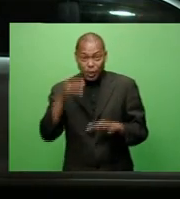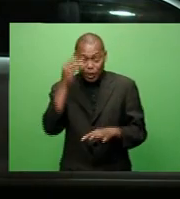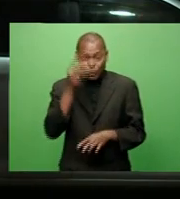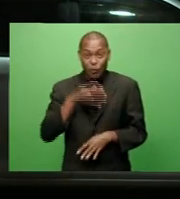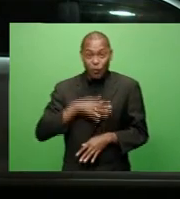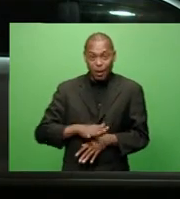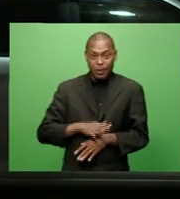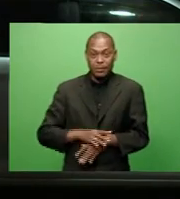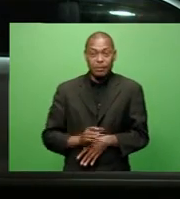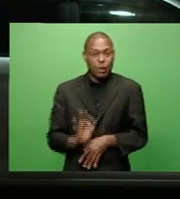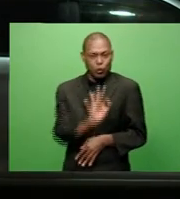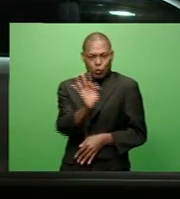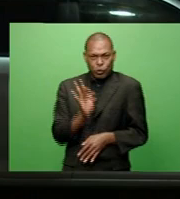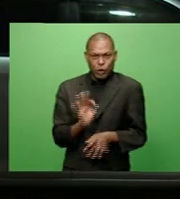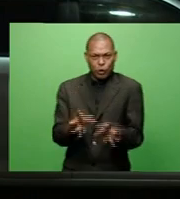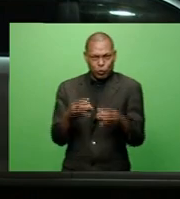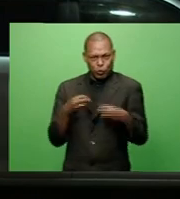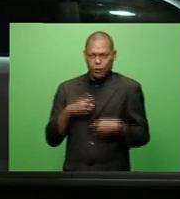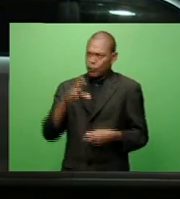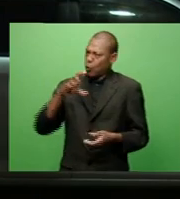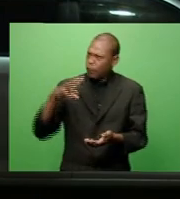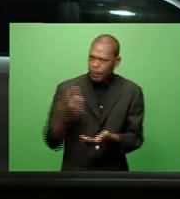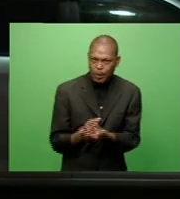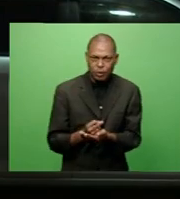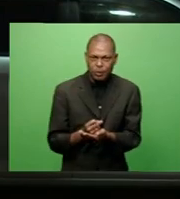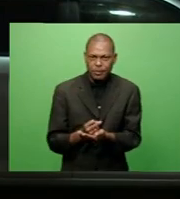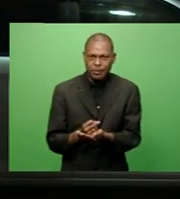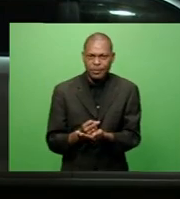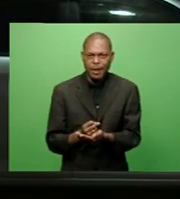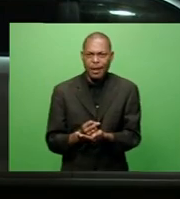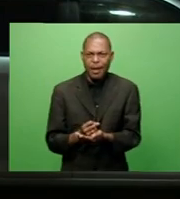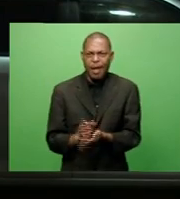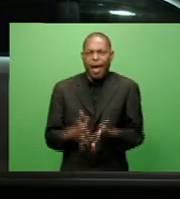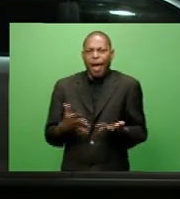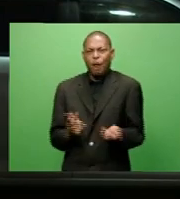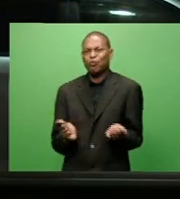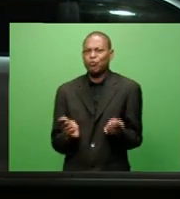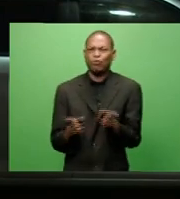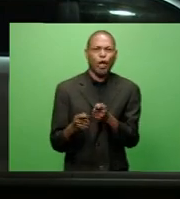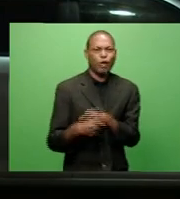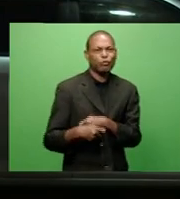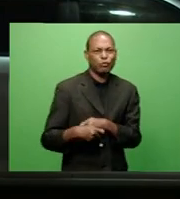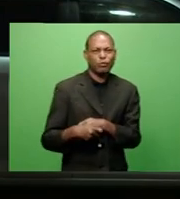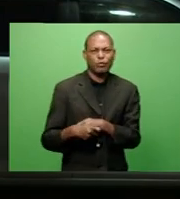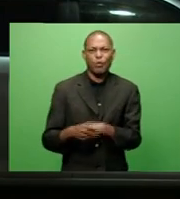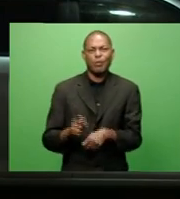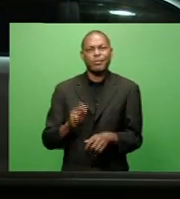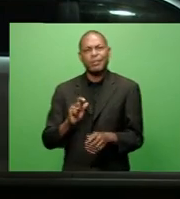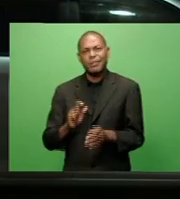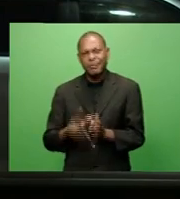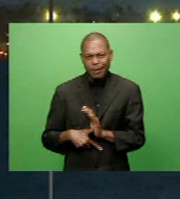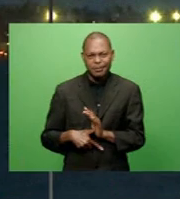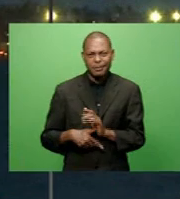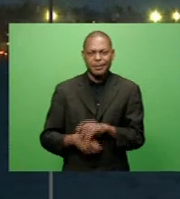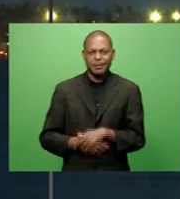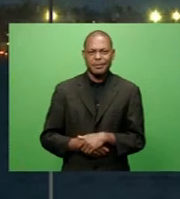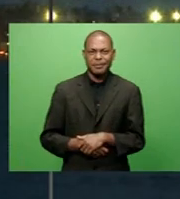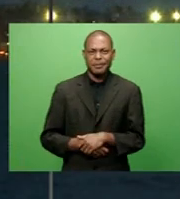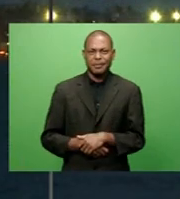have not received any confirmation by the ministry in terms of changes to the system or the timings. Edwin.